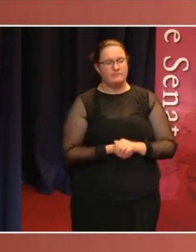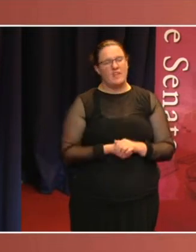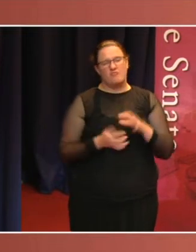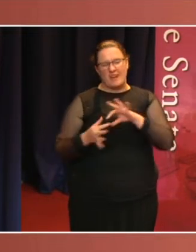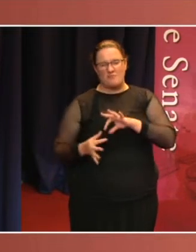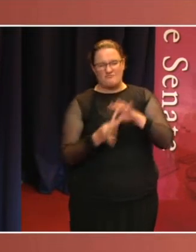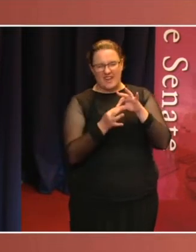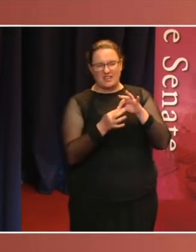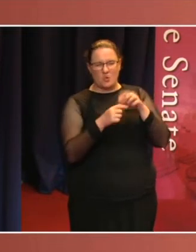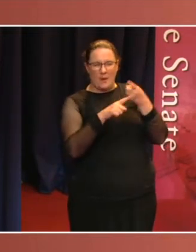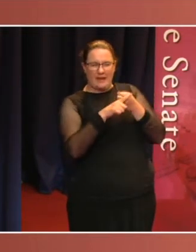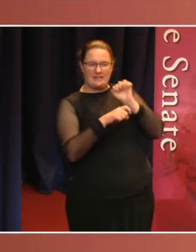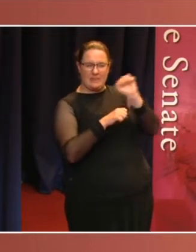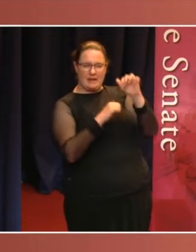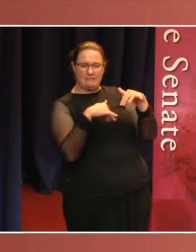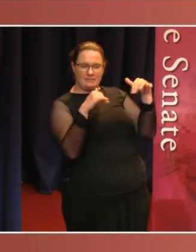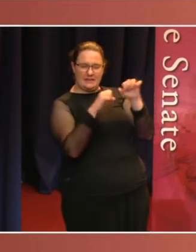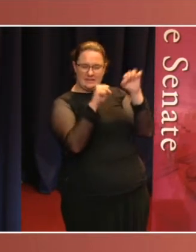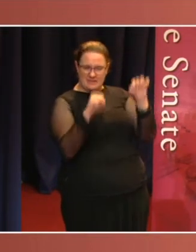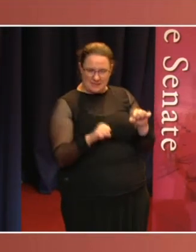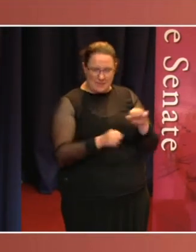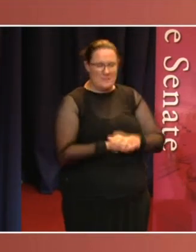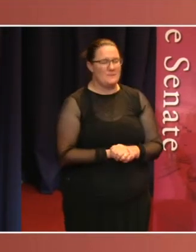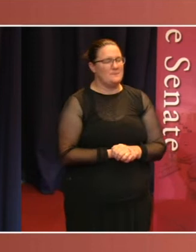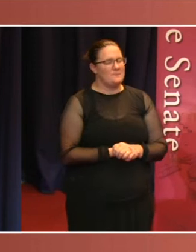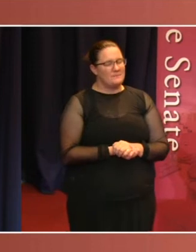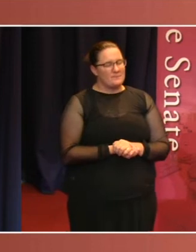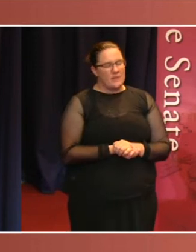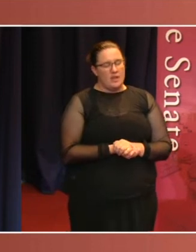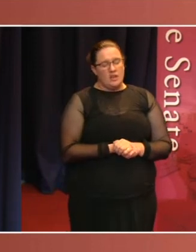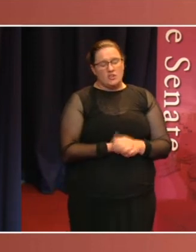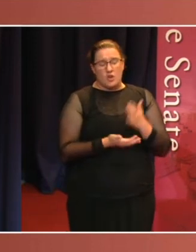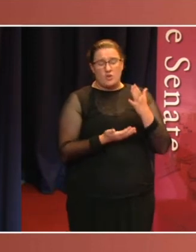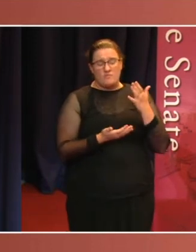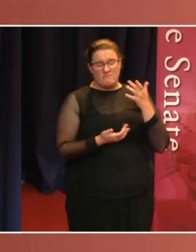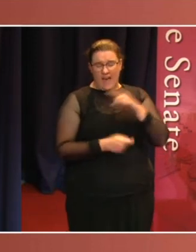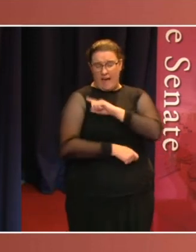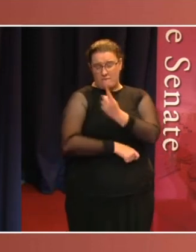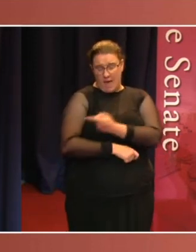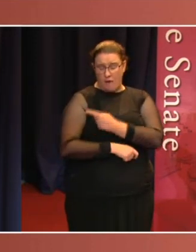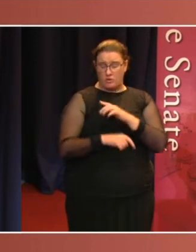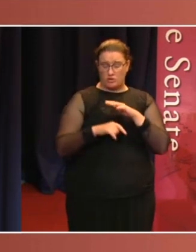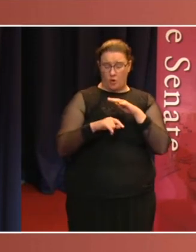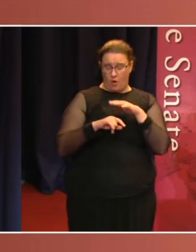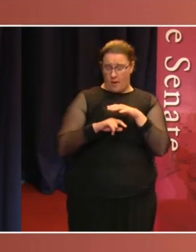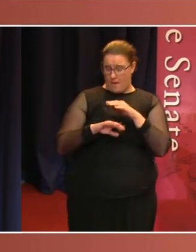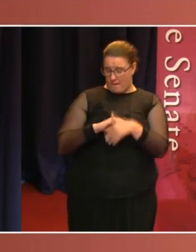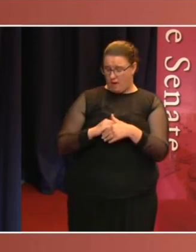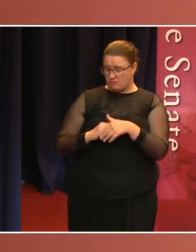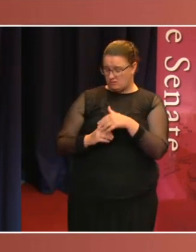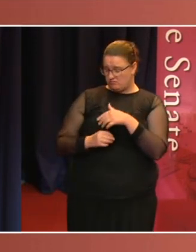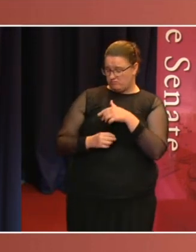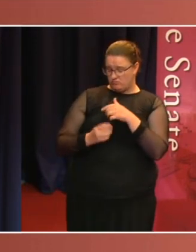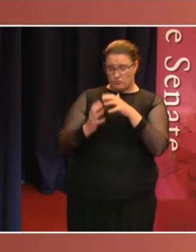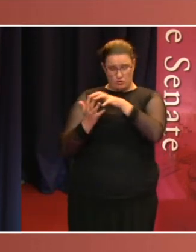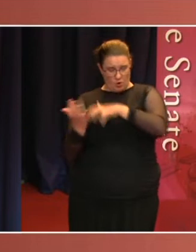to the creation of documents that do not yet exist, not just the publishing of documents already created. In this way, as well